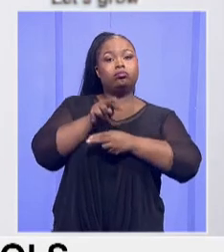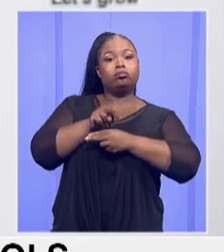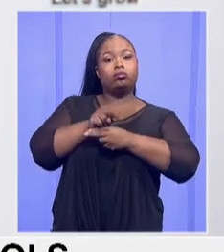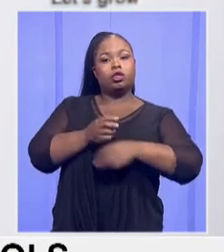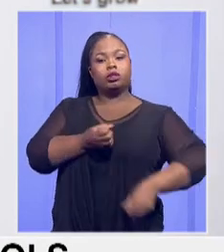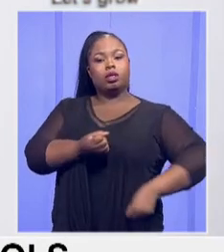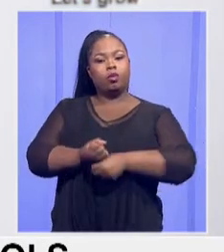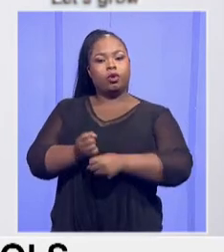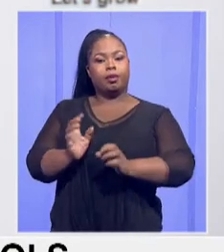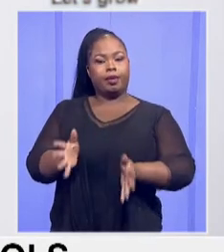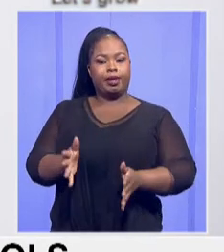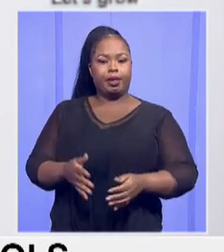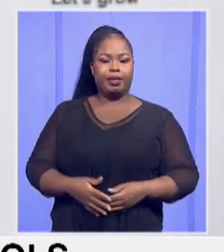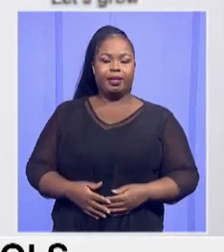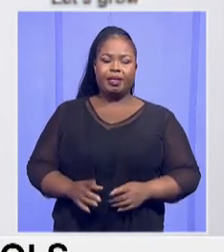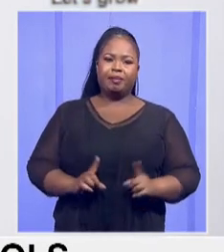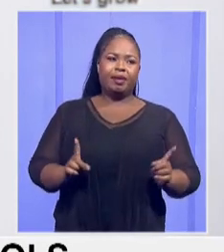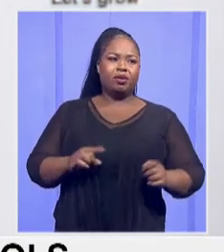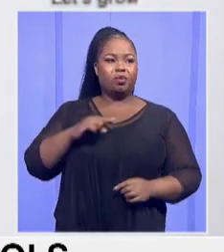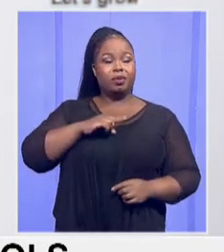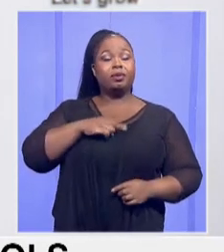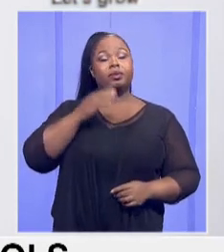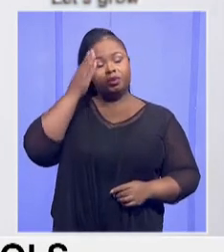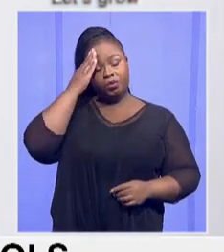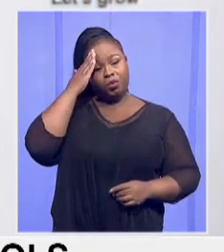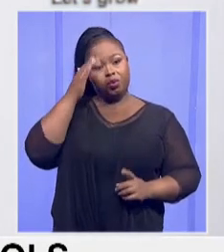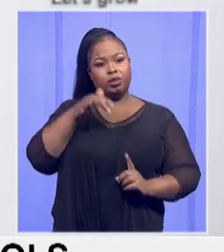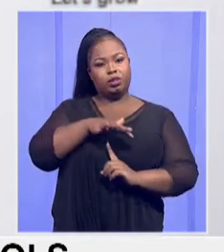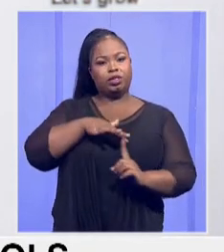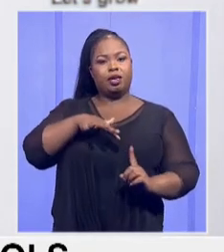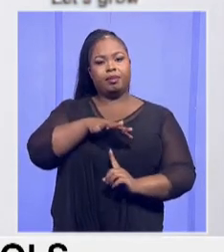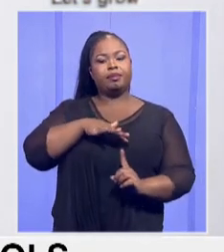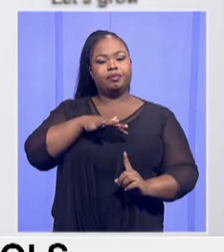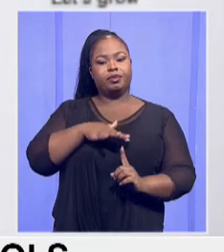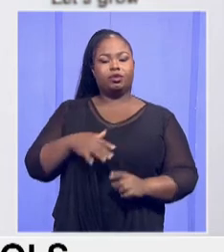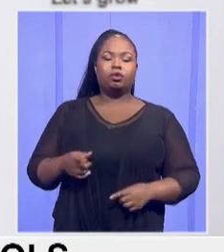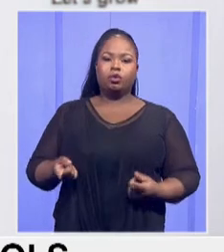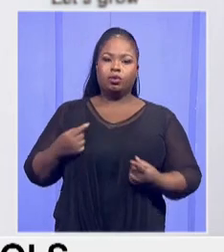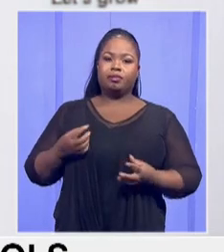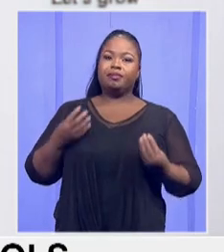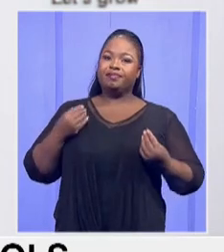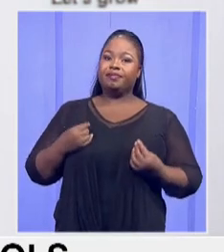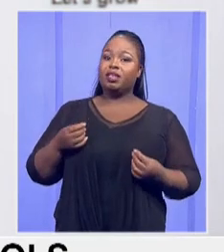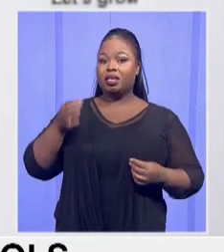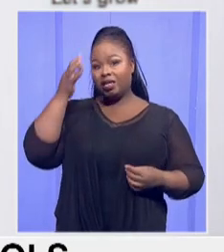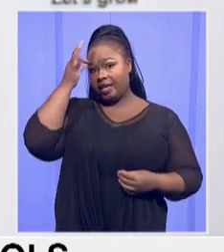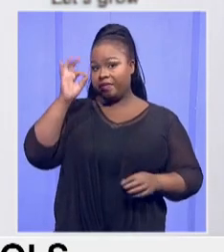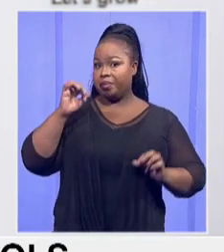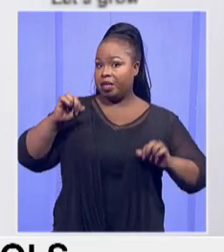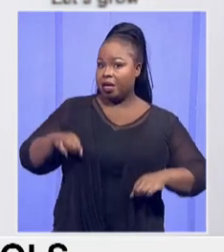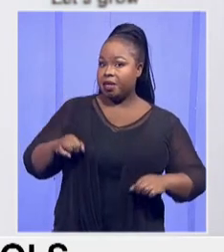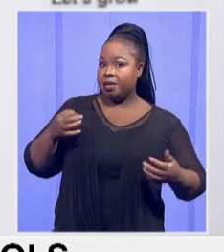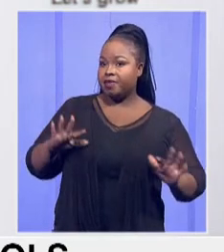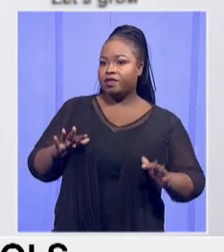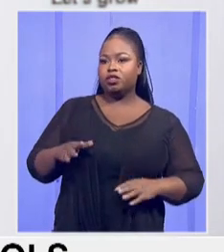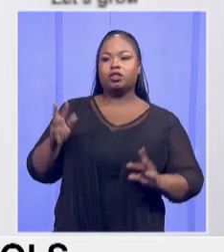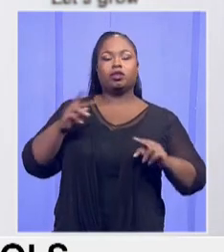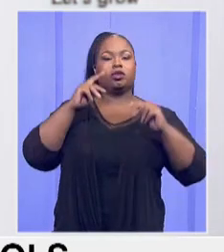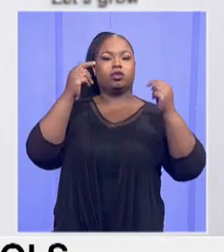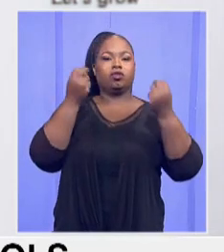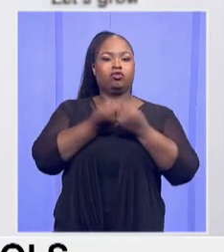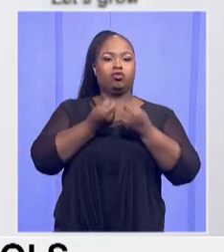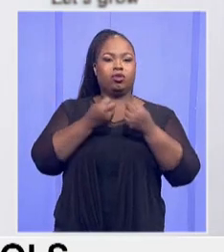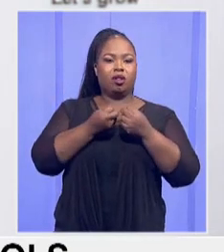the desperate situation we find ourselves, we've agreed as government that national and also national